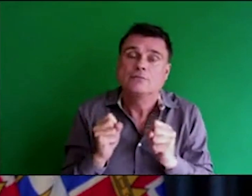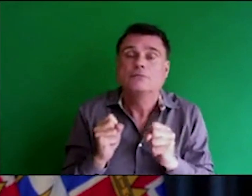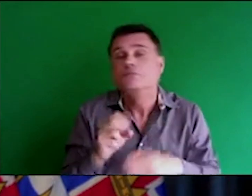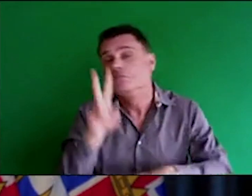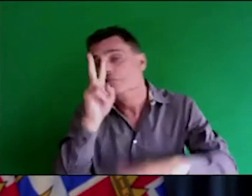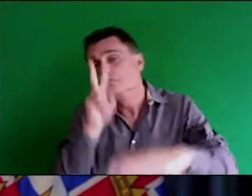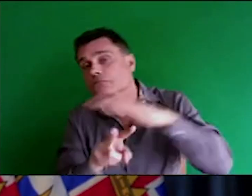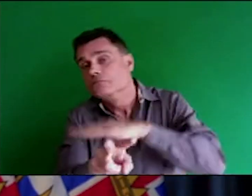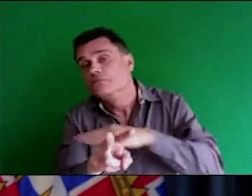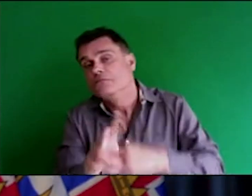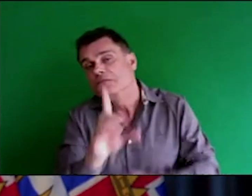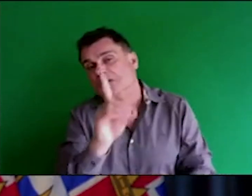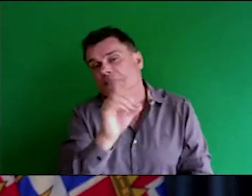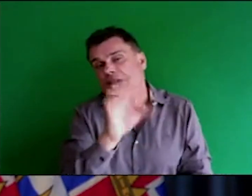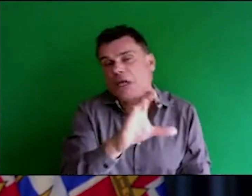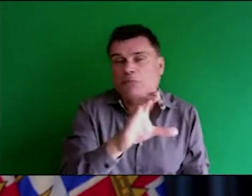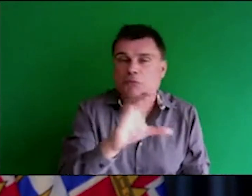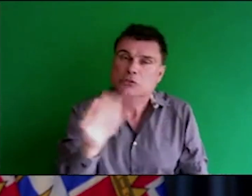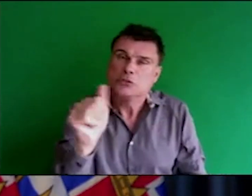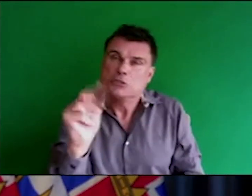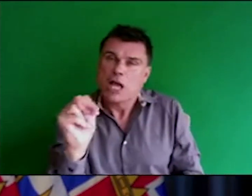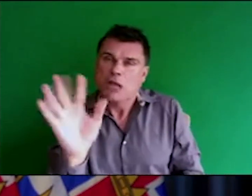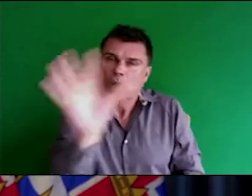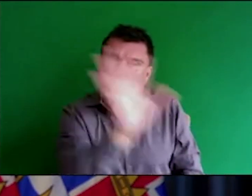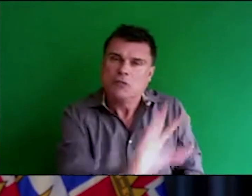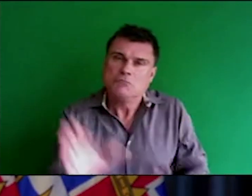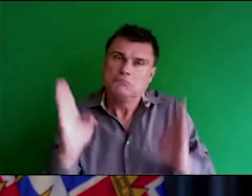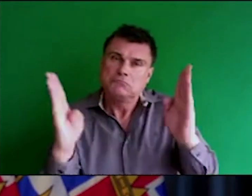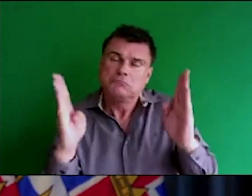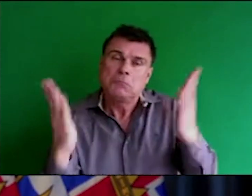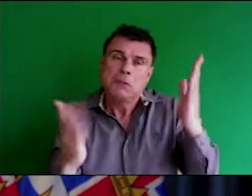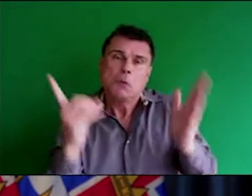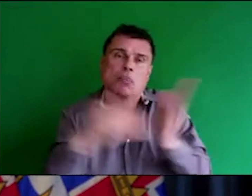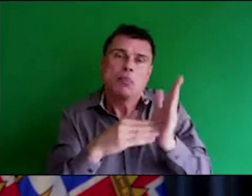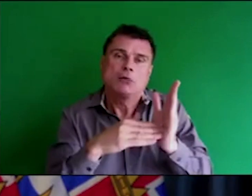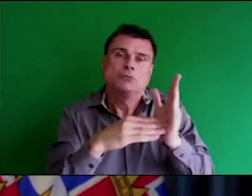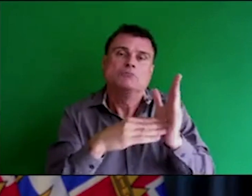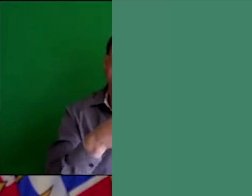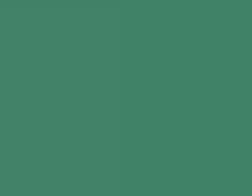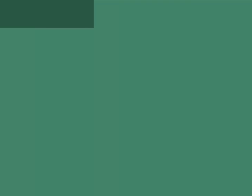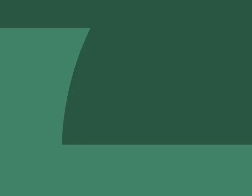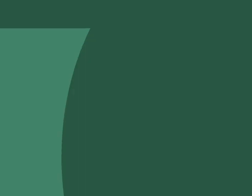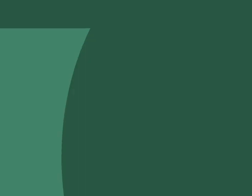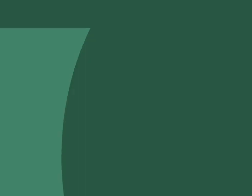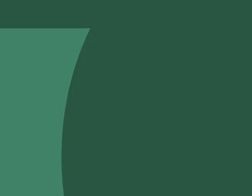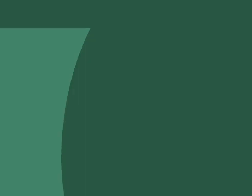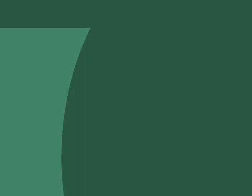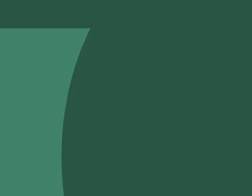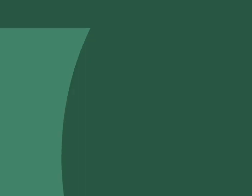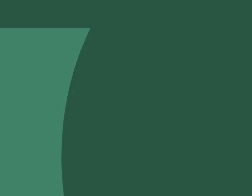tell British Columbians that the commitment we made during the election campaign will be fulfilled in the next number of weeks.